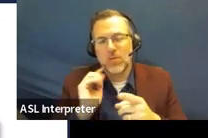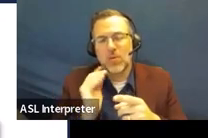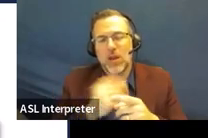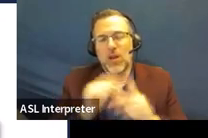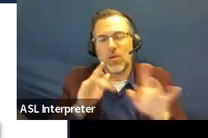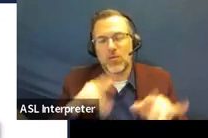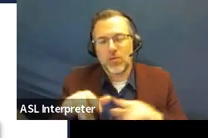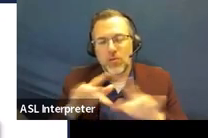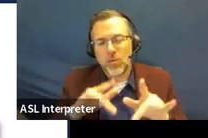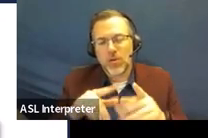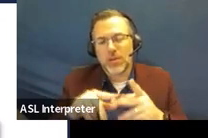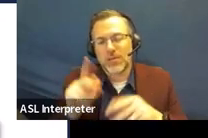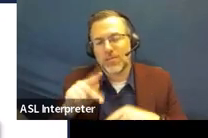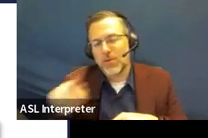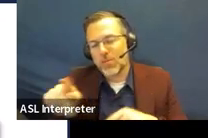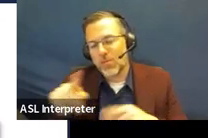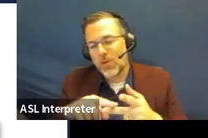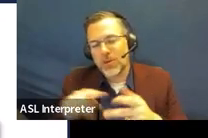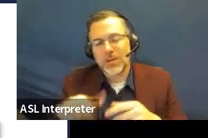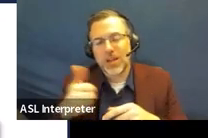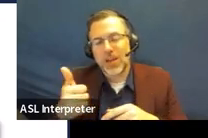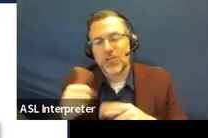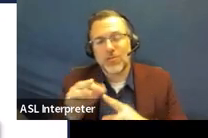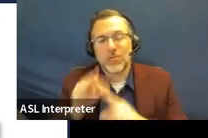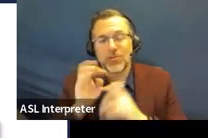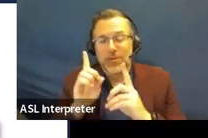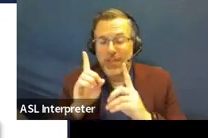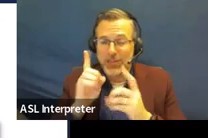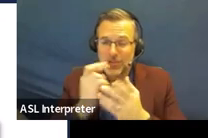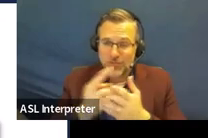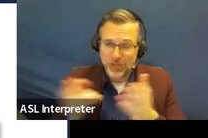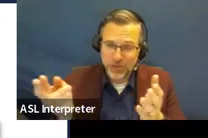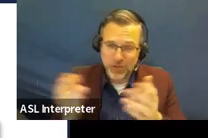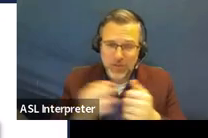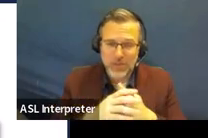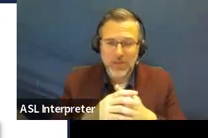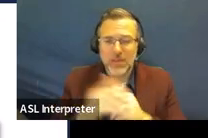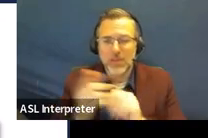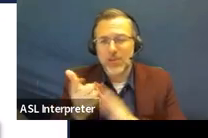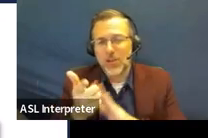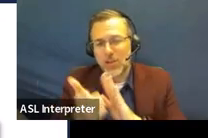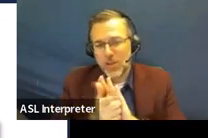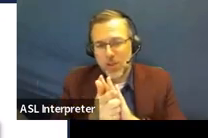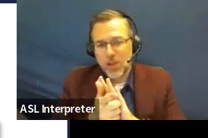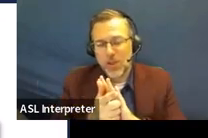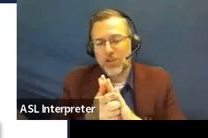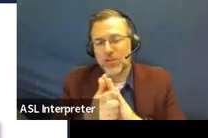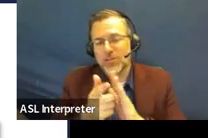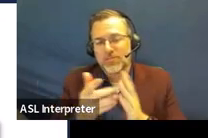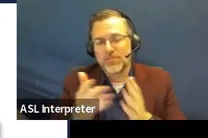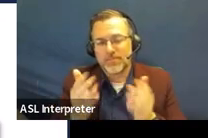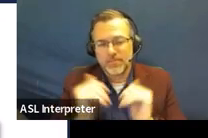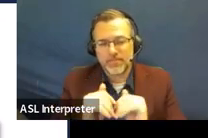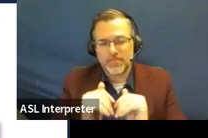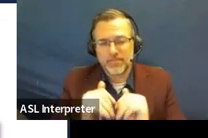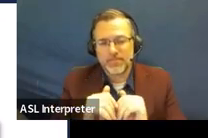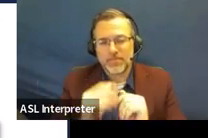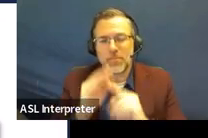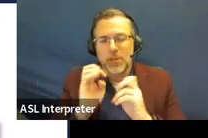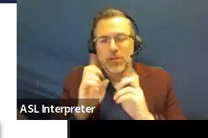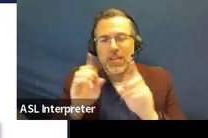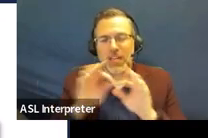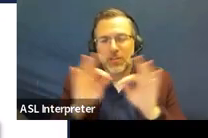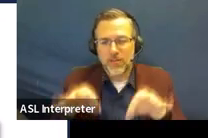some other special ed resources, some law and regulations, and some forms of reporting. So I linked some of those in the training